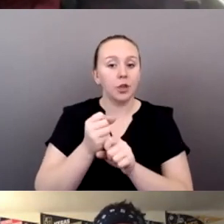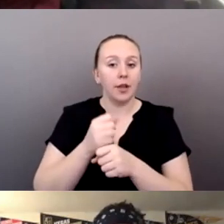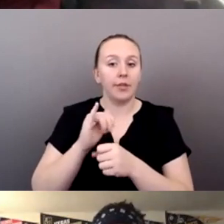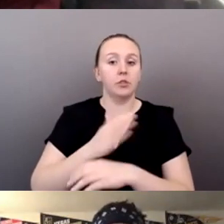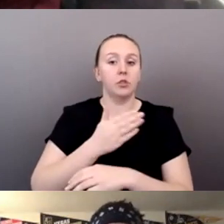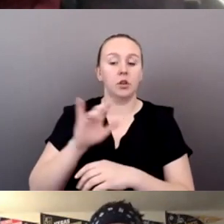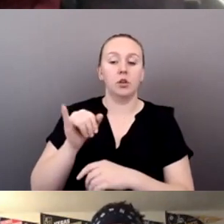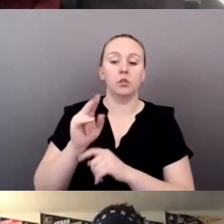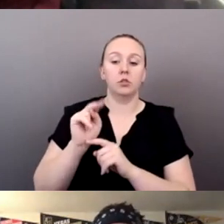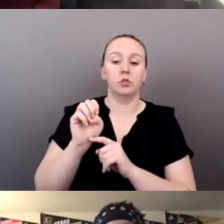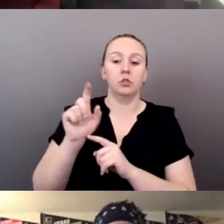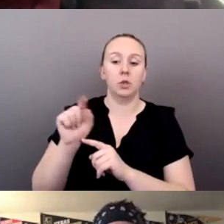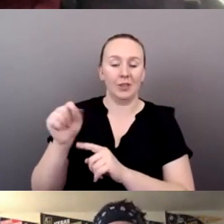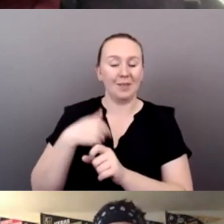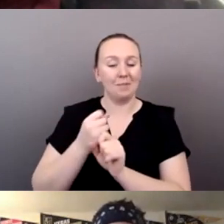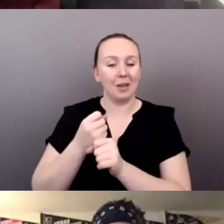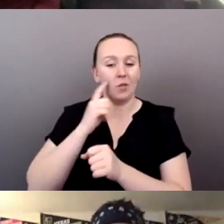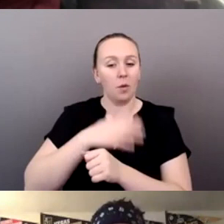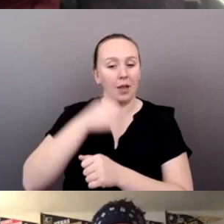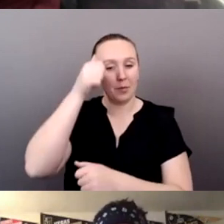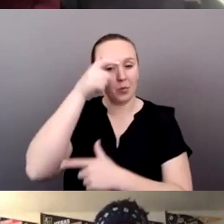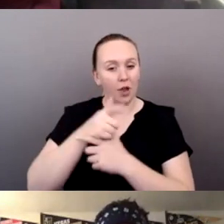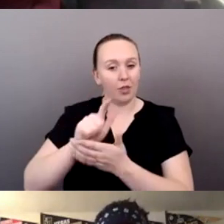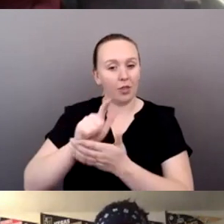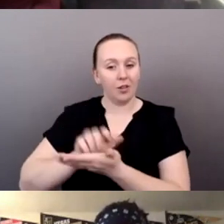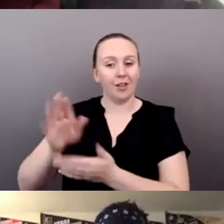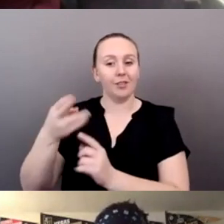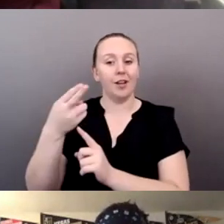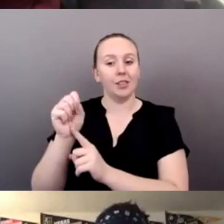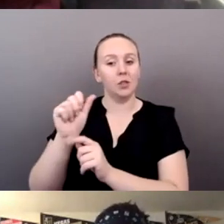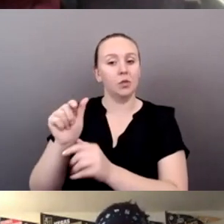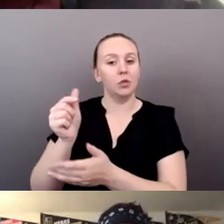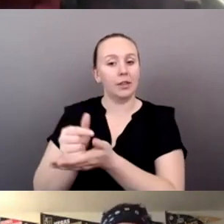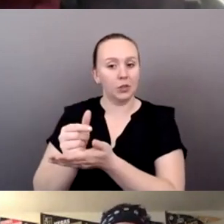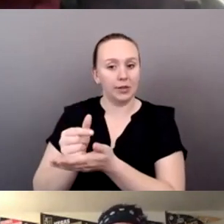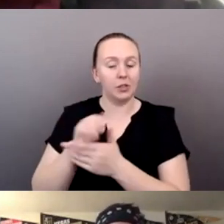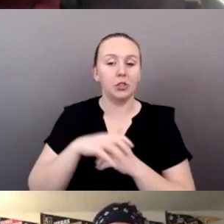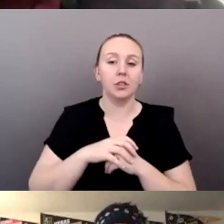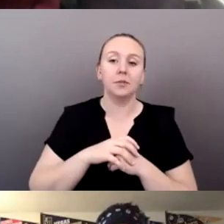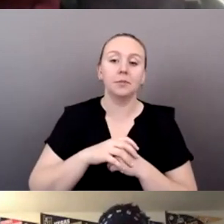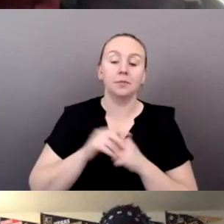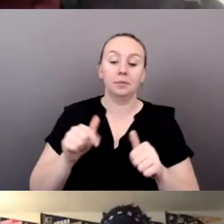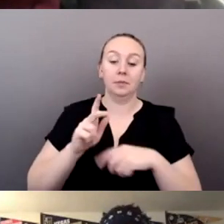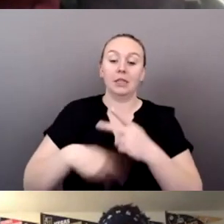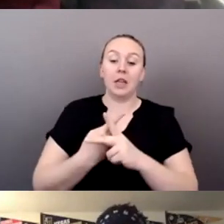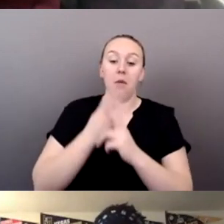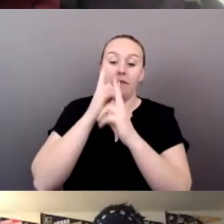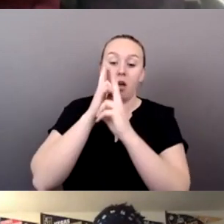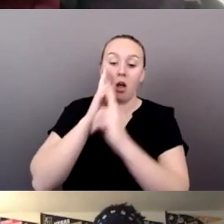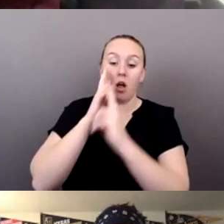it for my brother-in-law's high school graduation. And these type of honor songs are